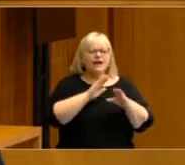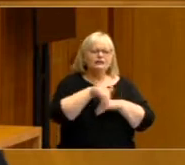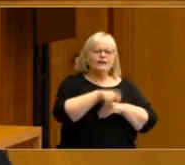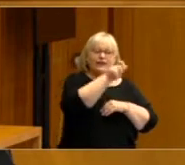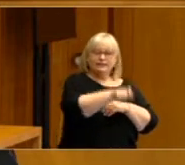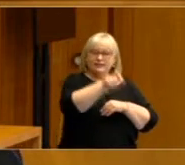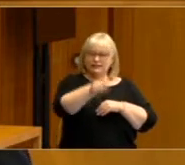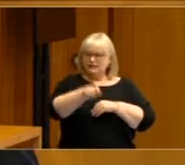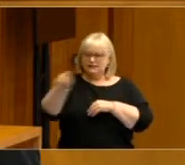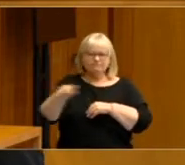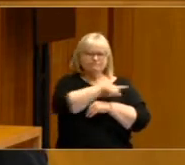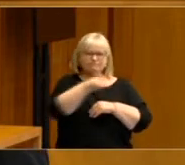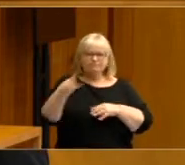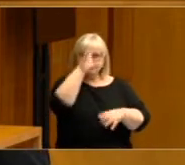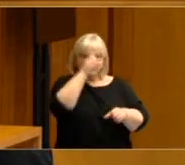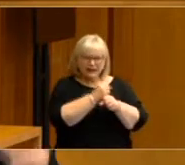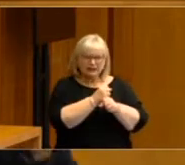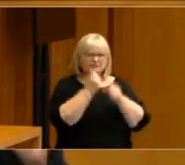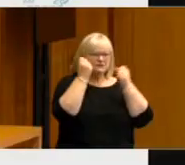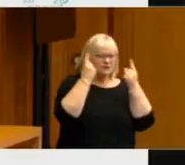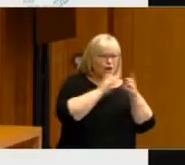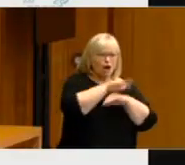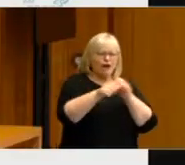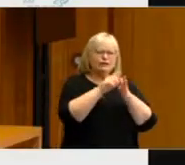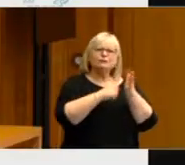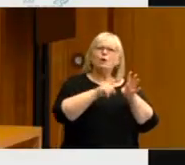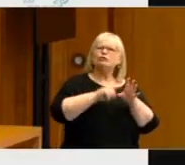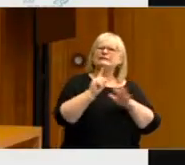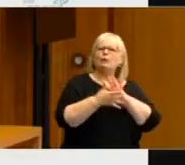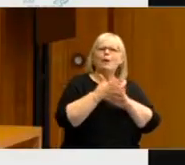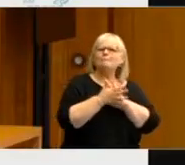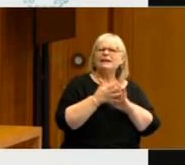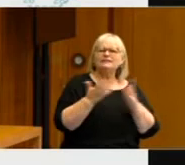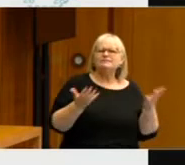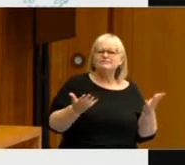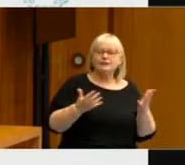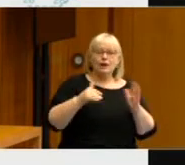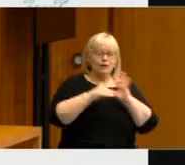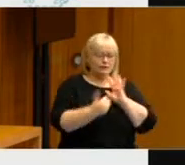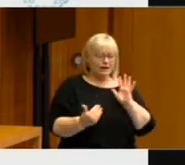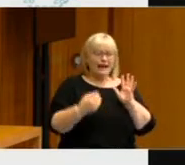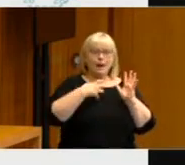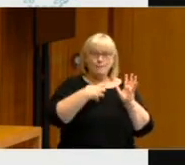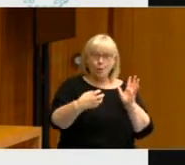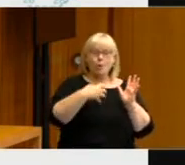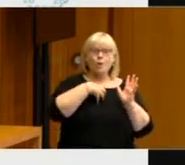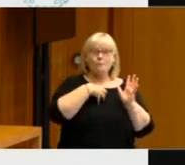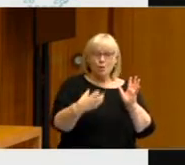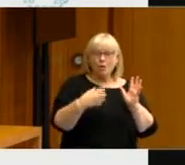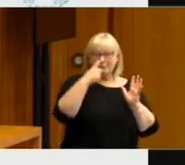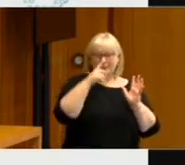towards democracy in Australia. There are various indicators showing record levels of